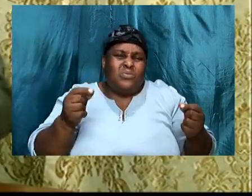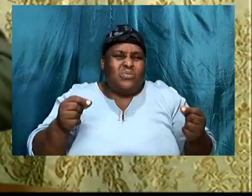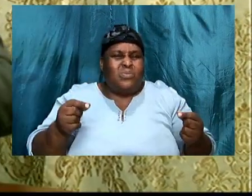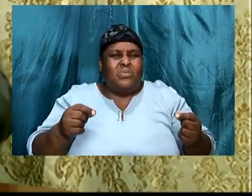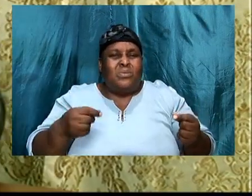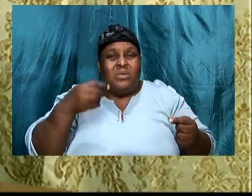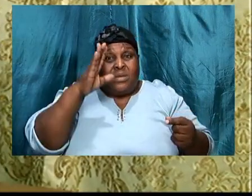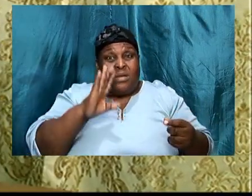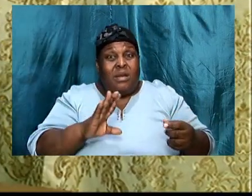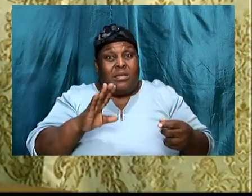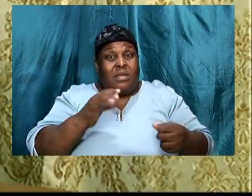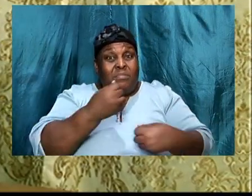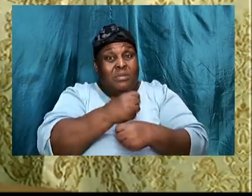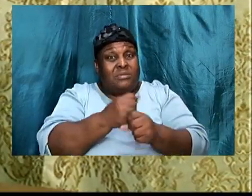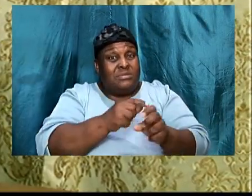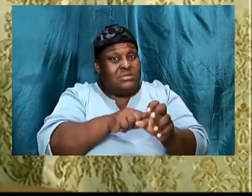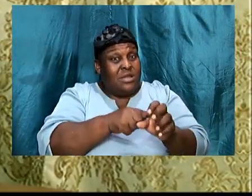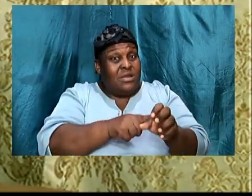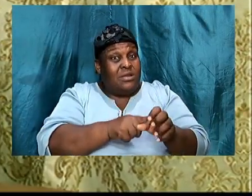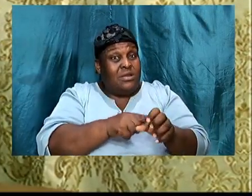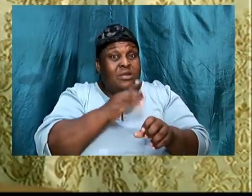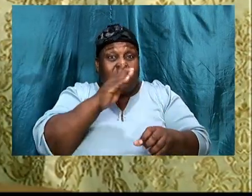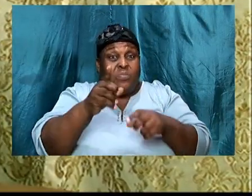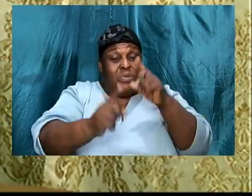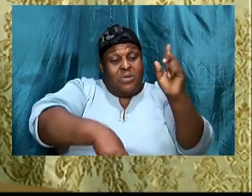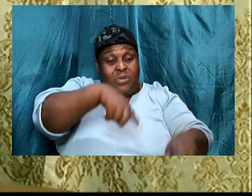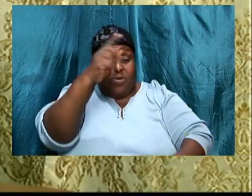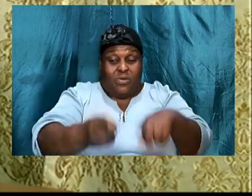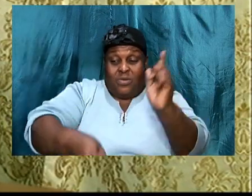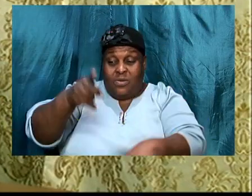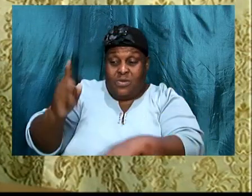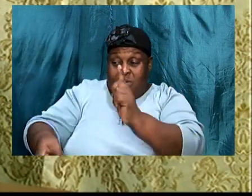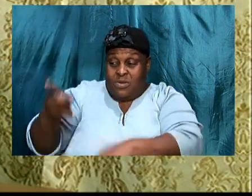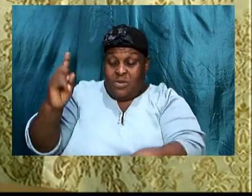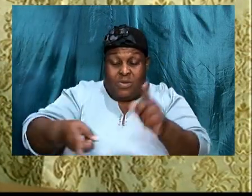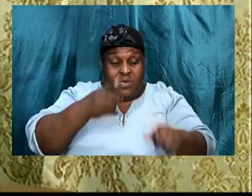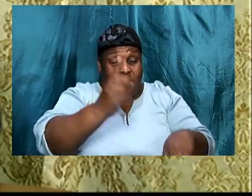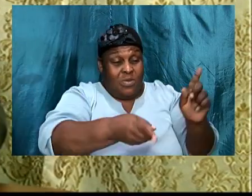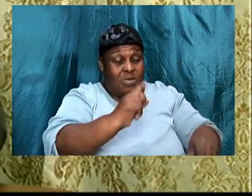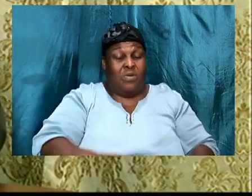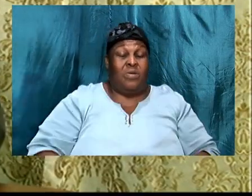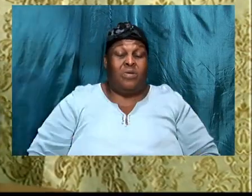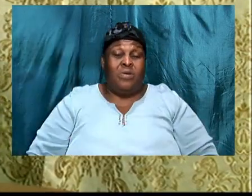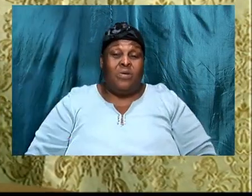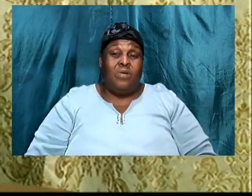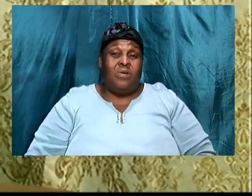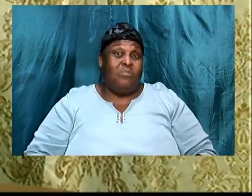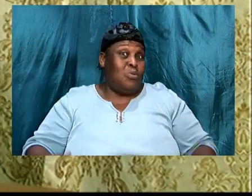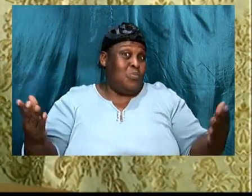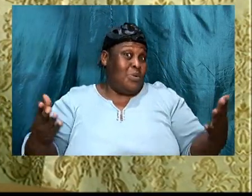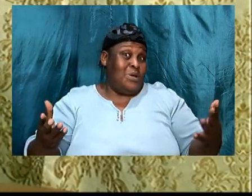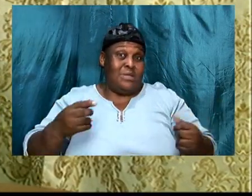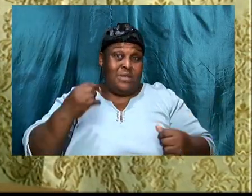but what if God, wants to move you, into teaching his word, into preaching his word,